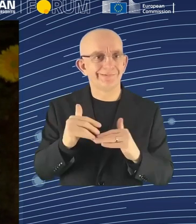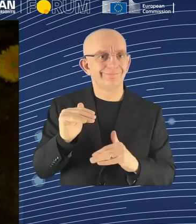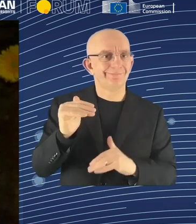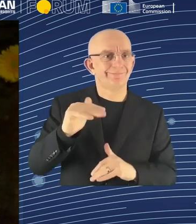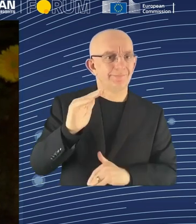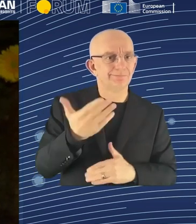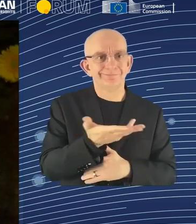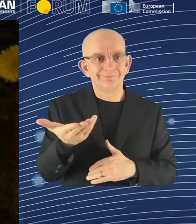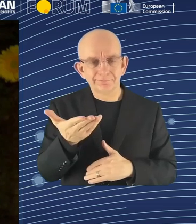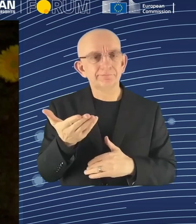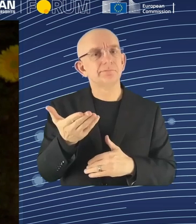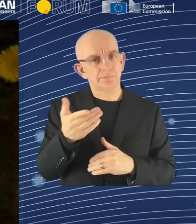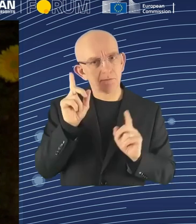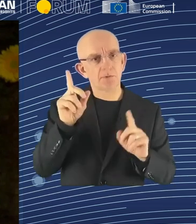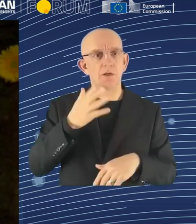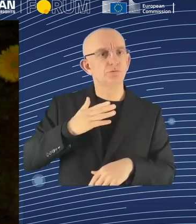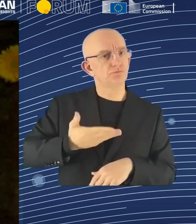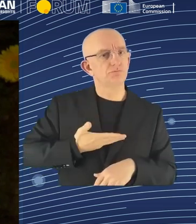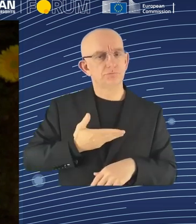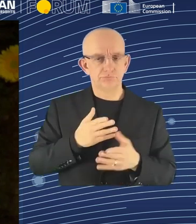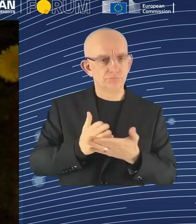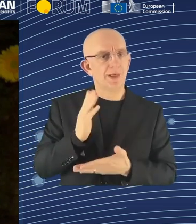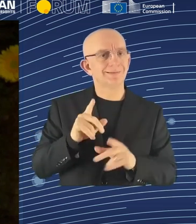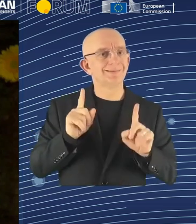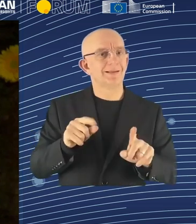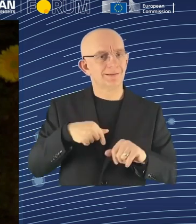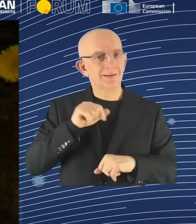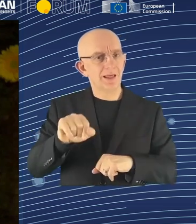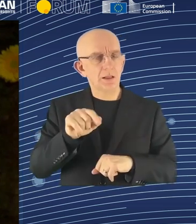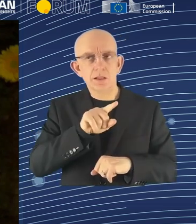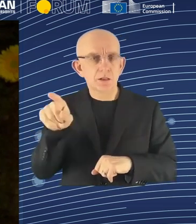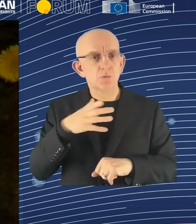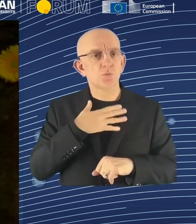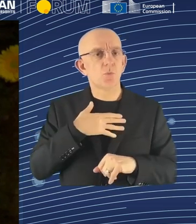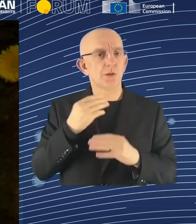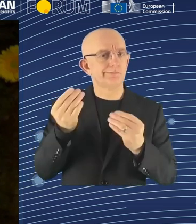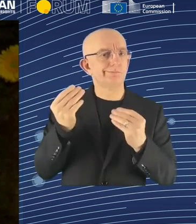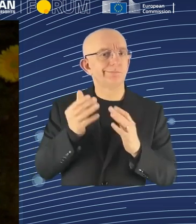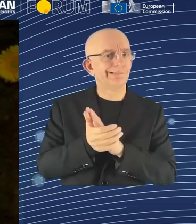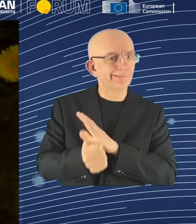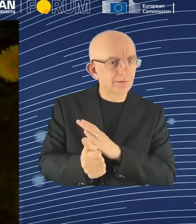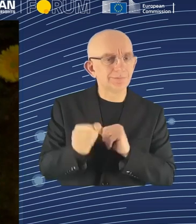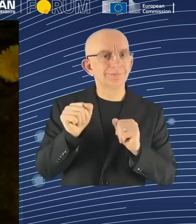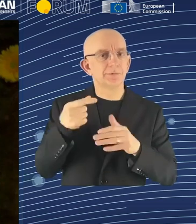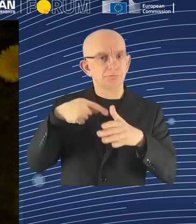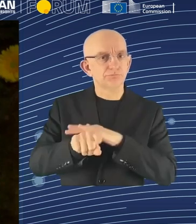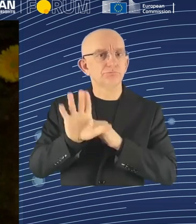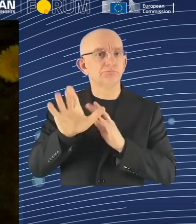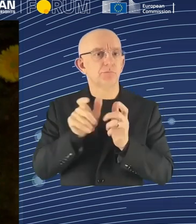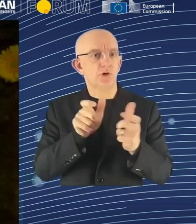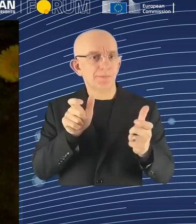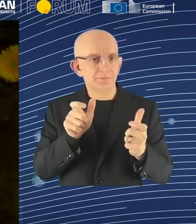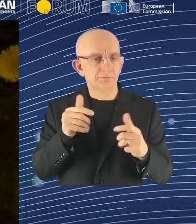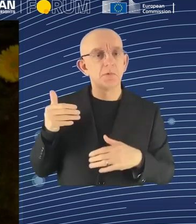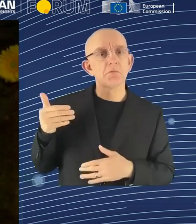lot of needs in the building sector and in the technology sector, so we try to re-skilling and to focus